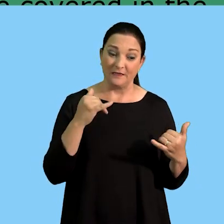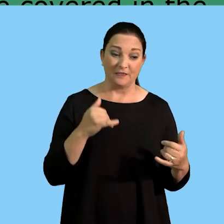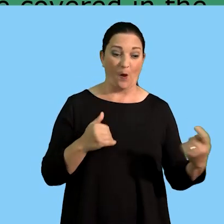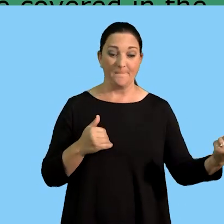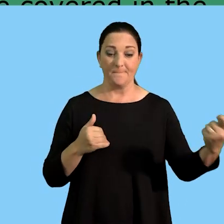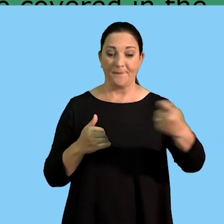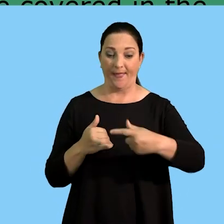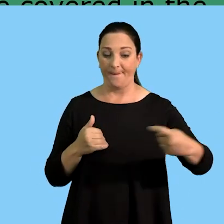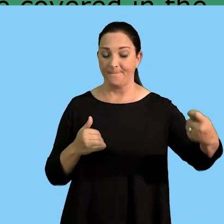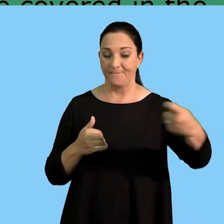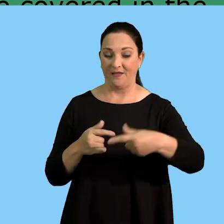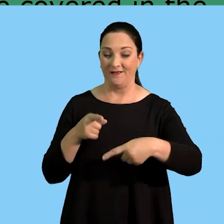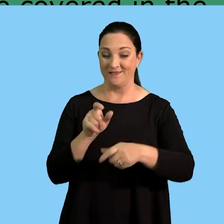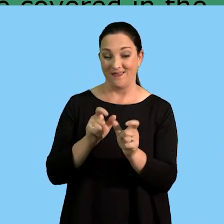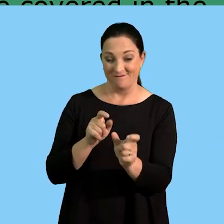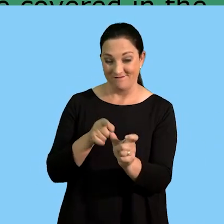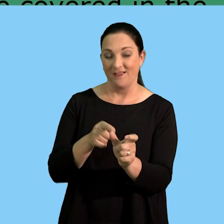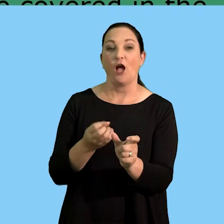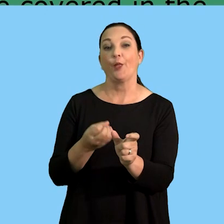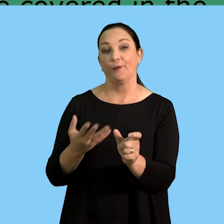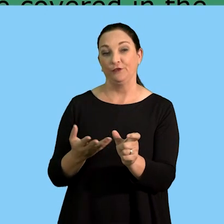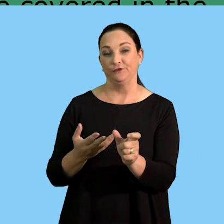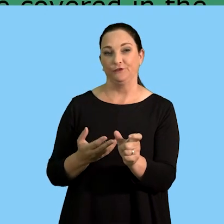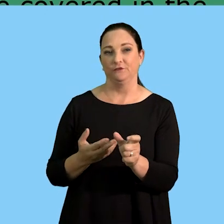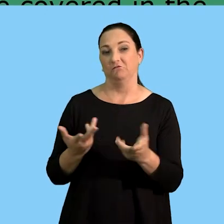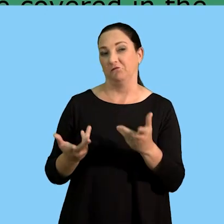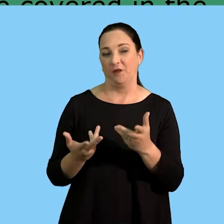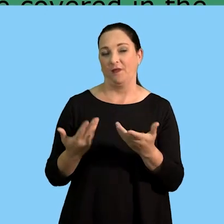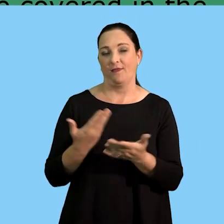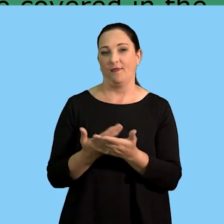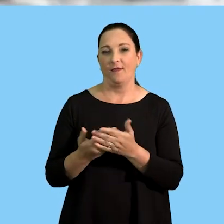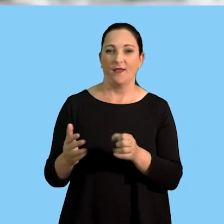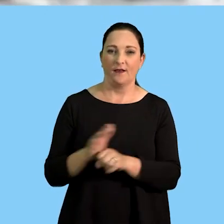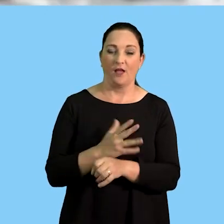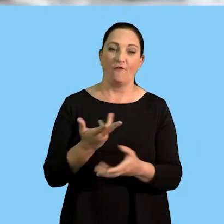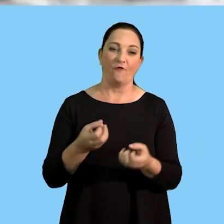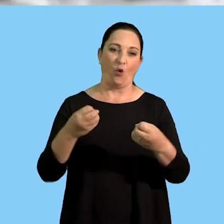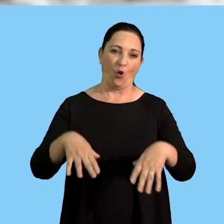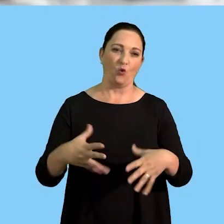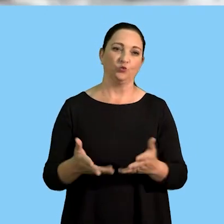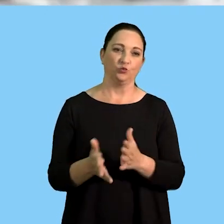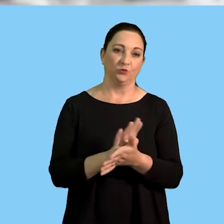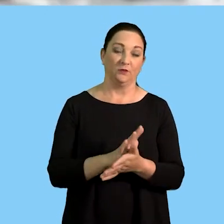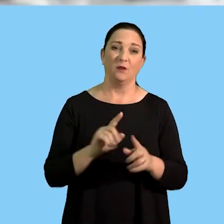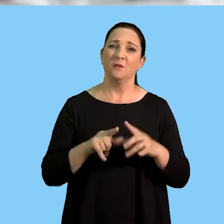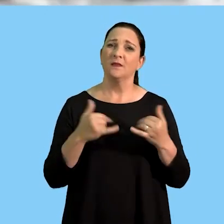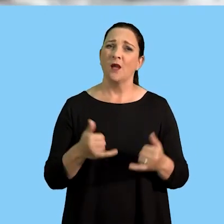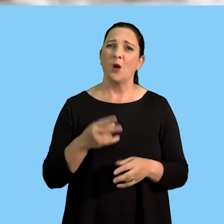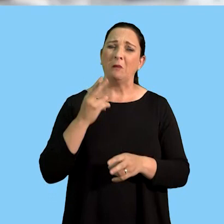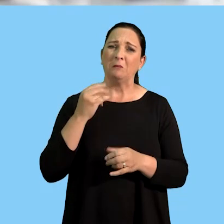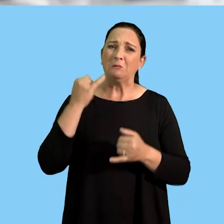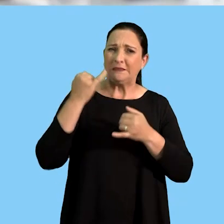made by the insured to be covered in an event of loss or damage that has happened then common errors